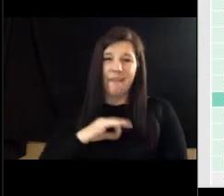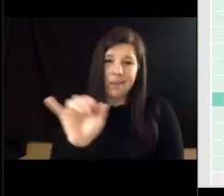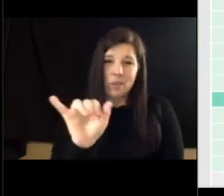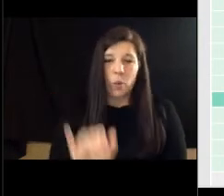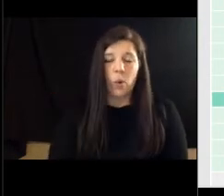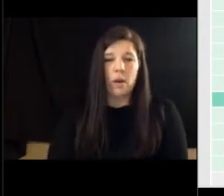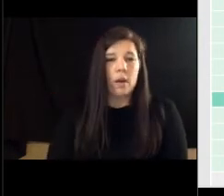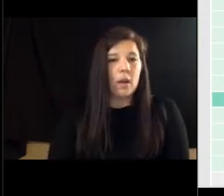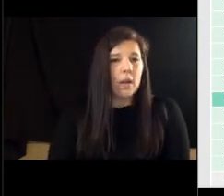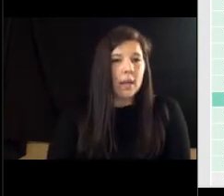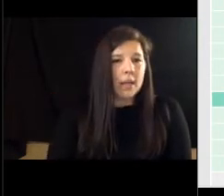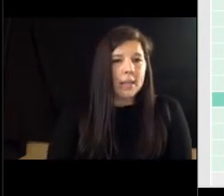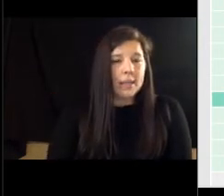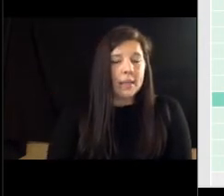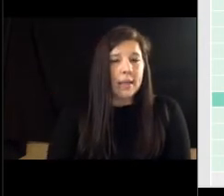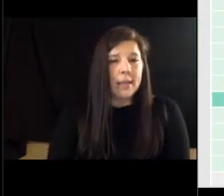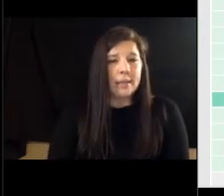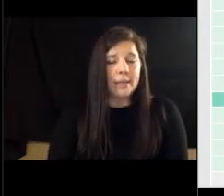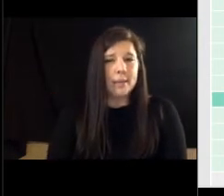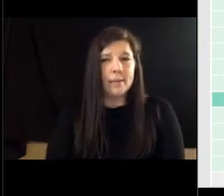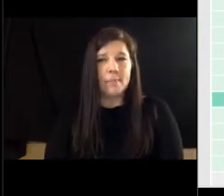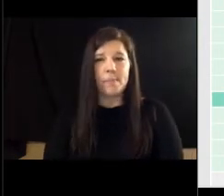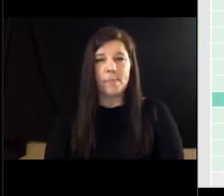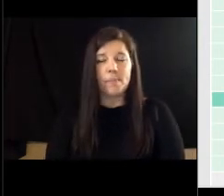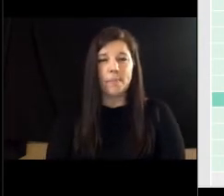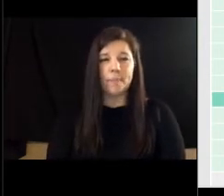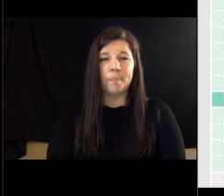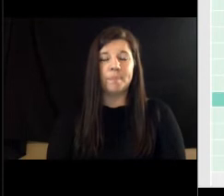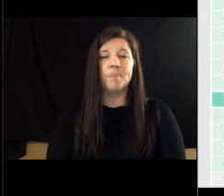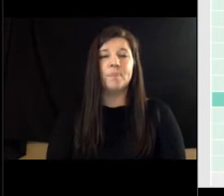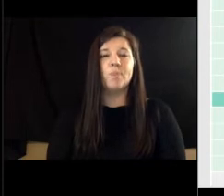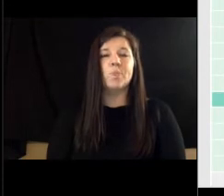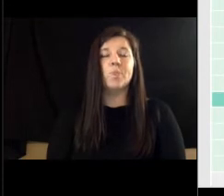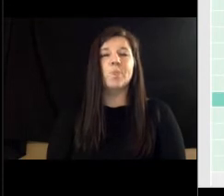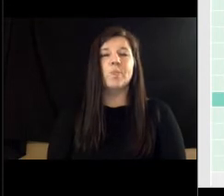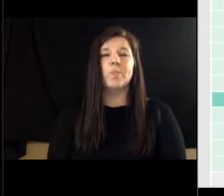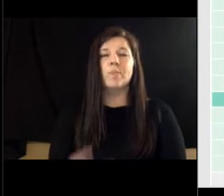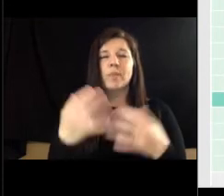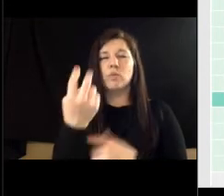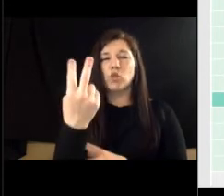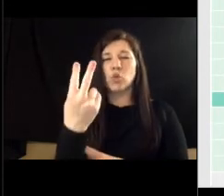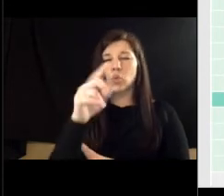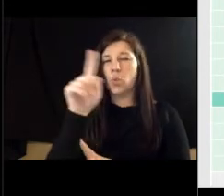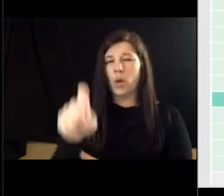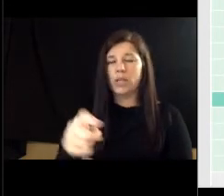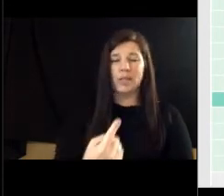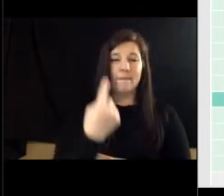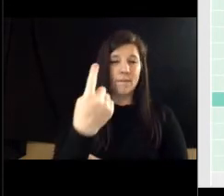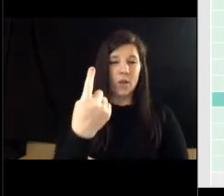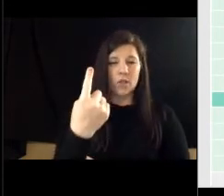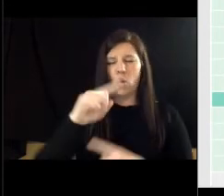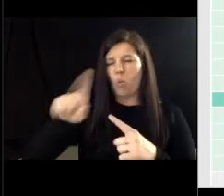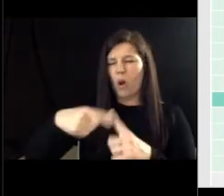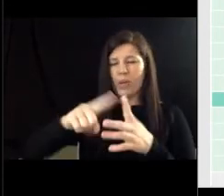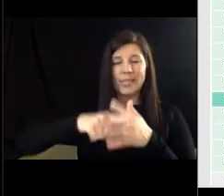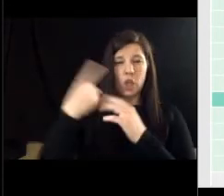with that being said uh just two quick questions one when would the effective date be of that